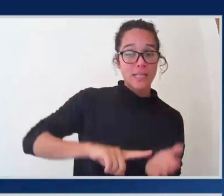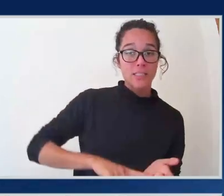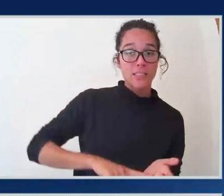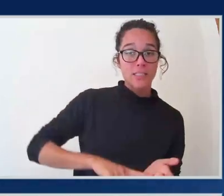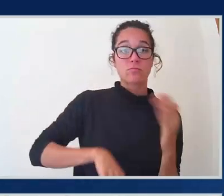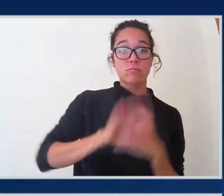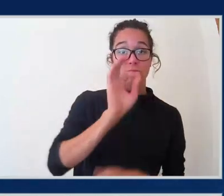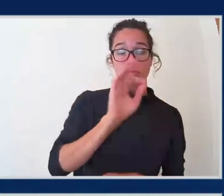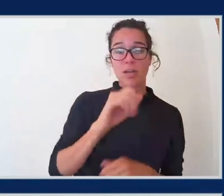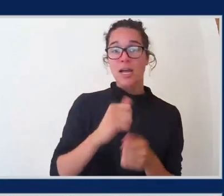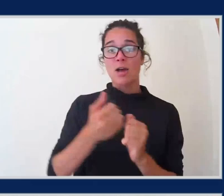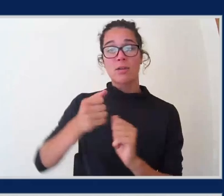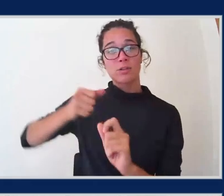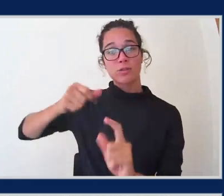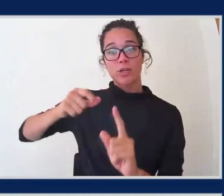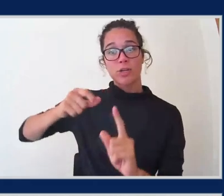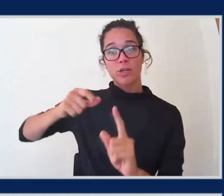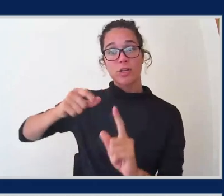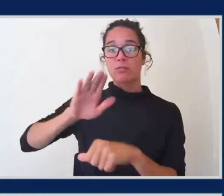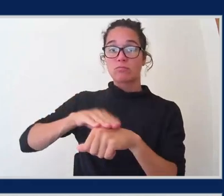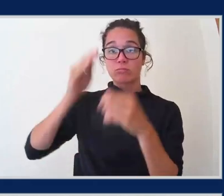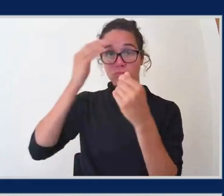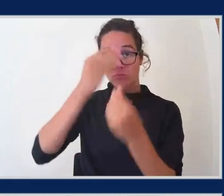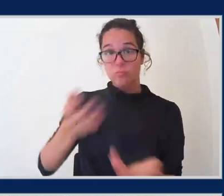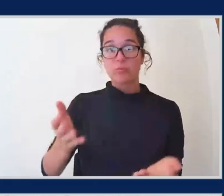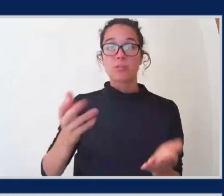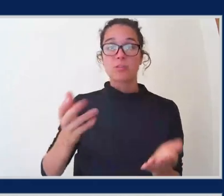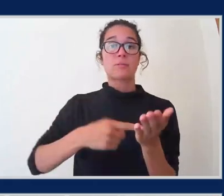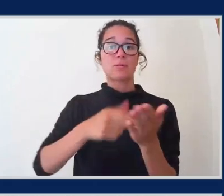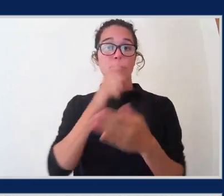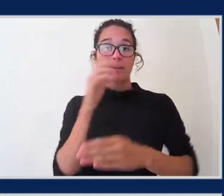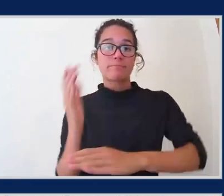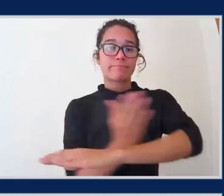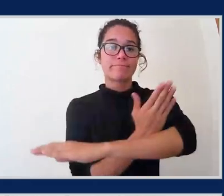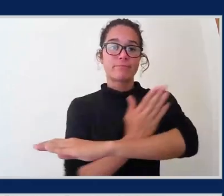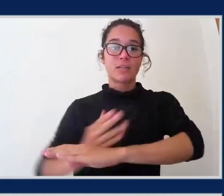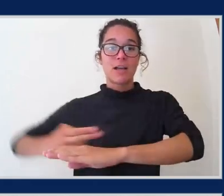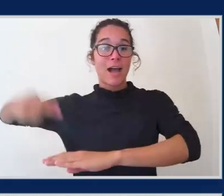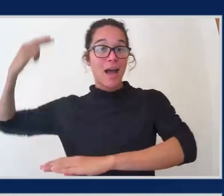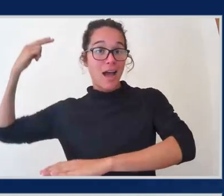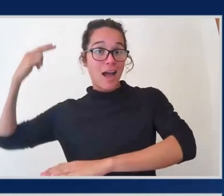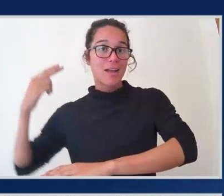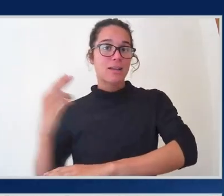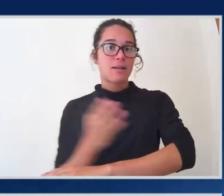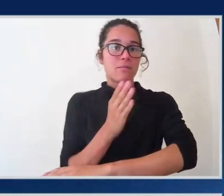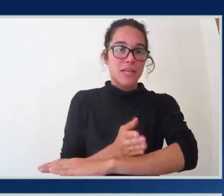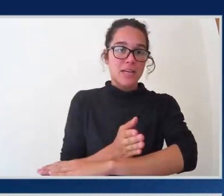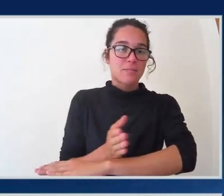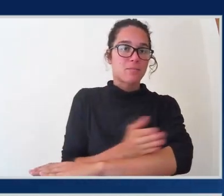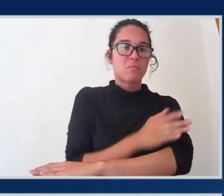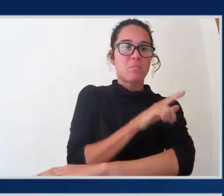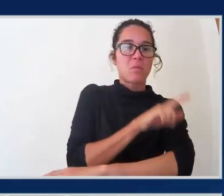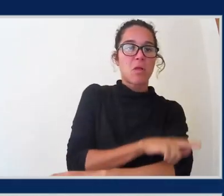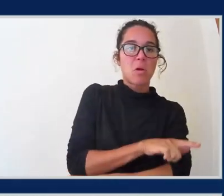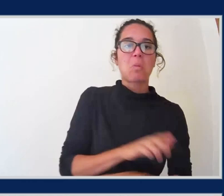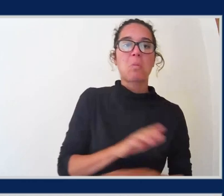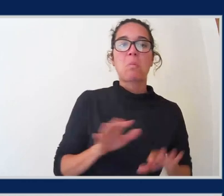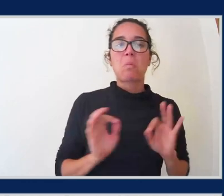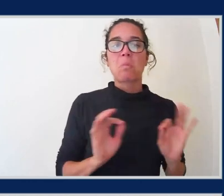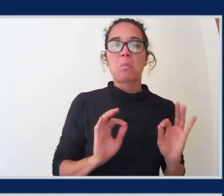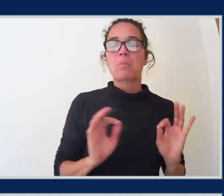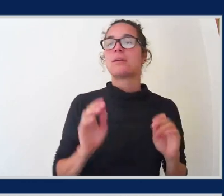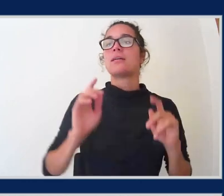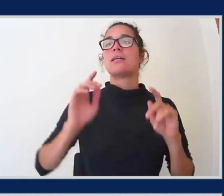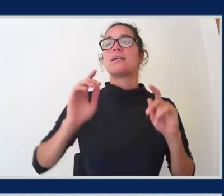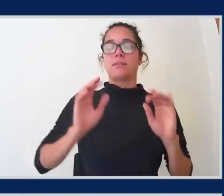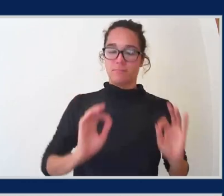will go from medium to high or high to medium, depending on contextual information as well. It is documented. But, you know,